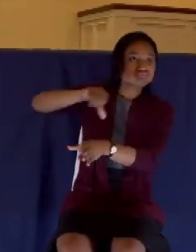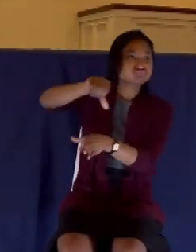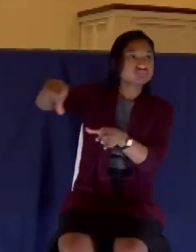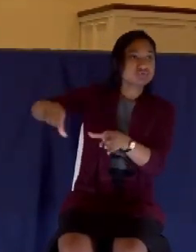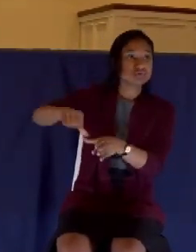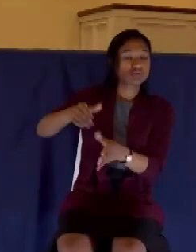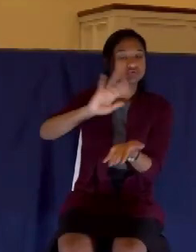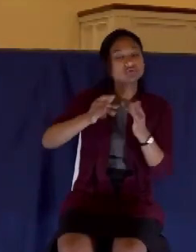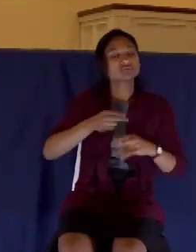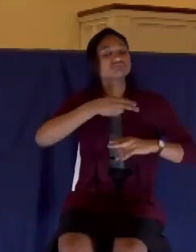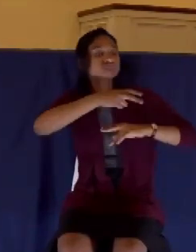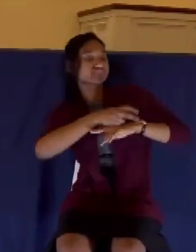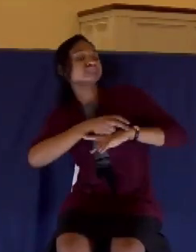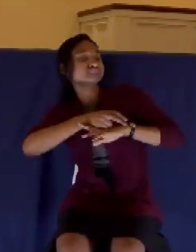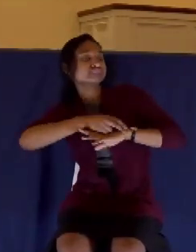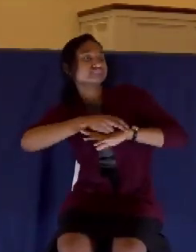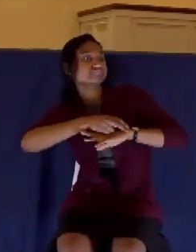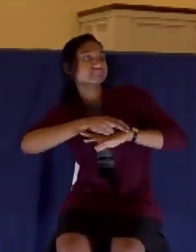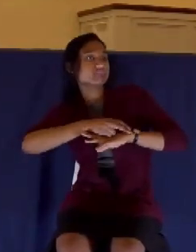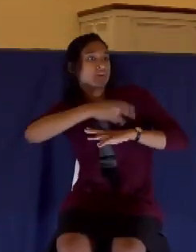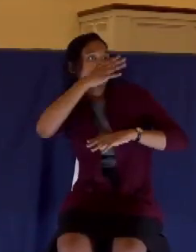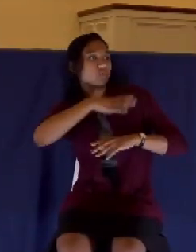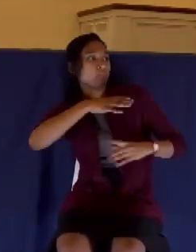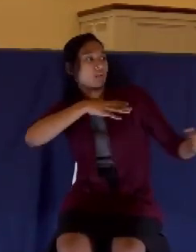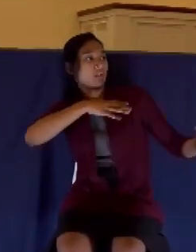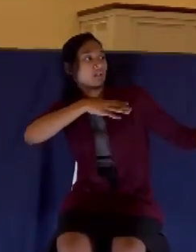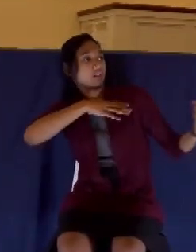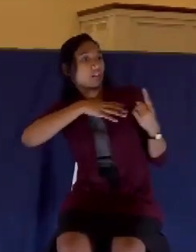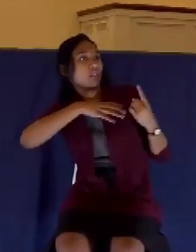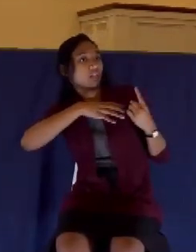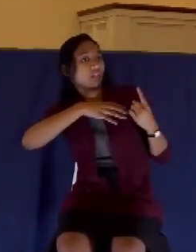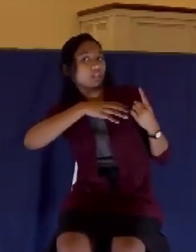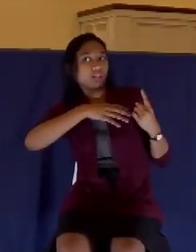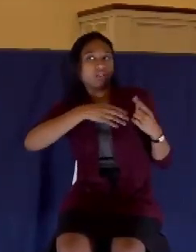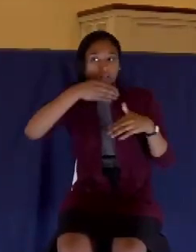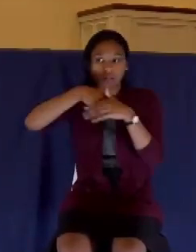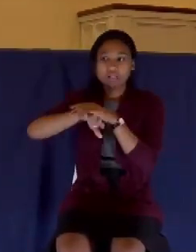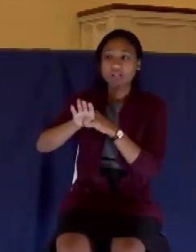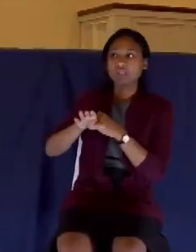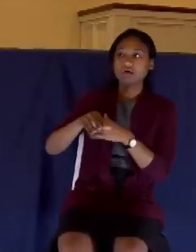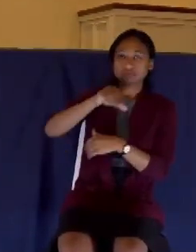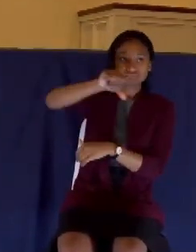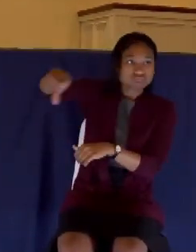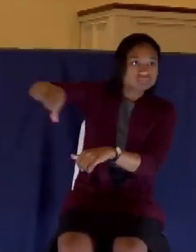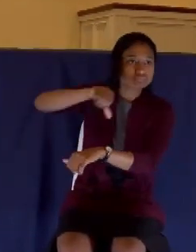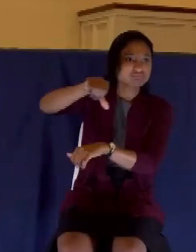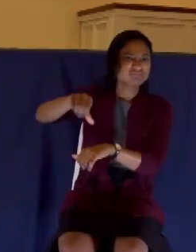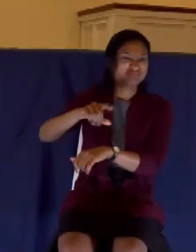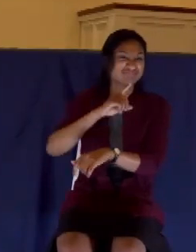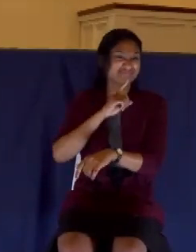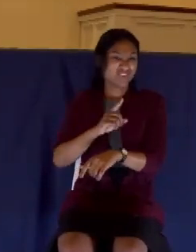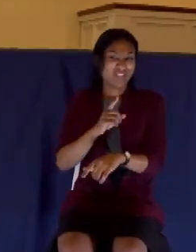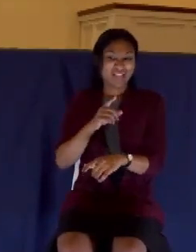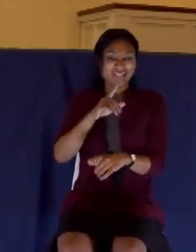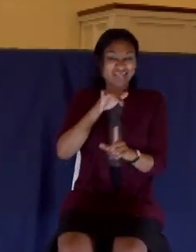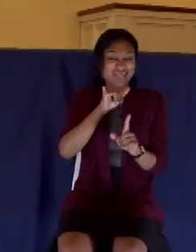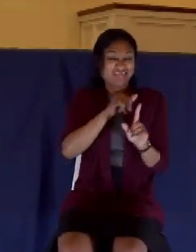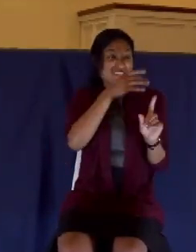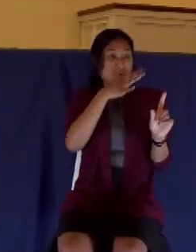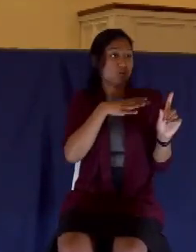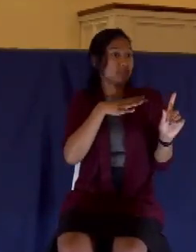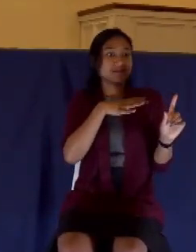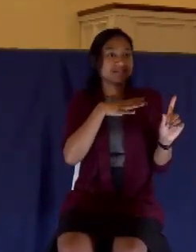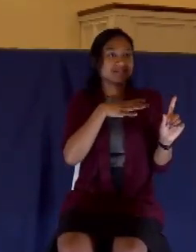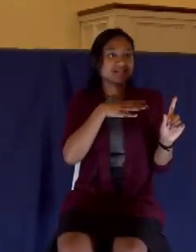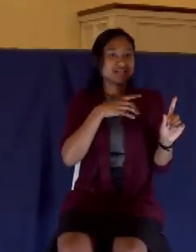comes in. And by the way, this was a breach of protocol, Jewish protocol. As a woman in that day, you